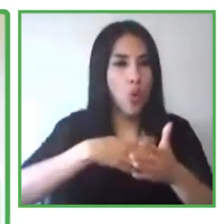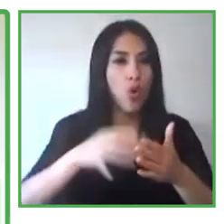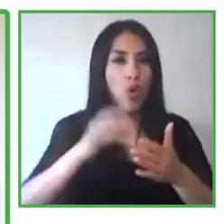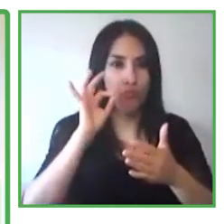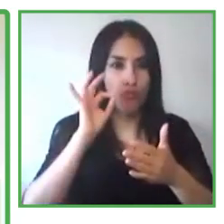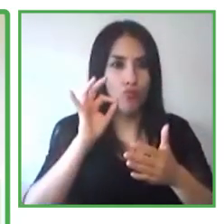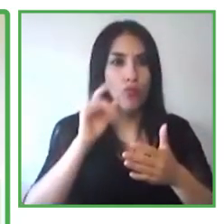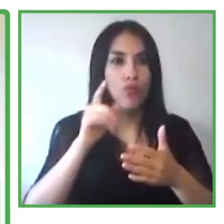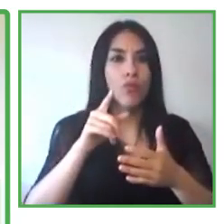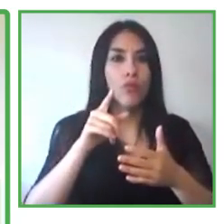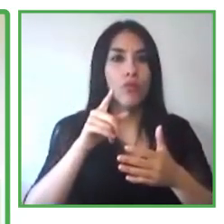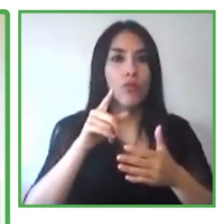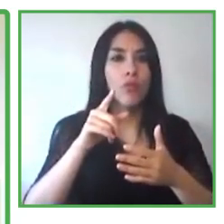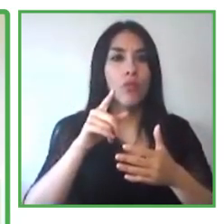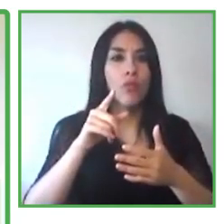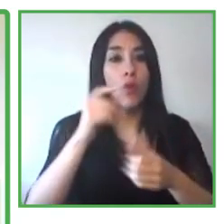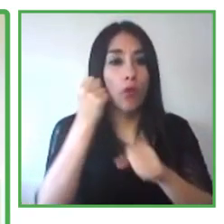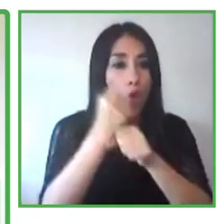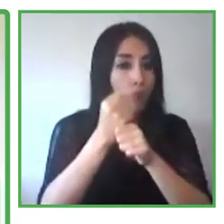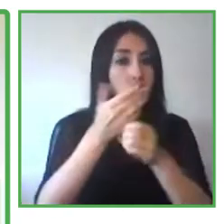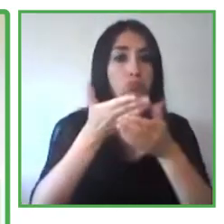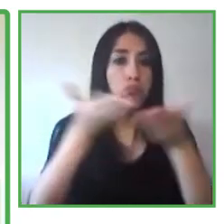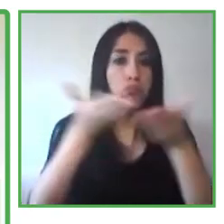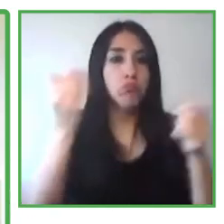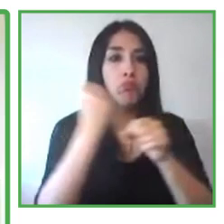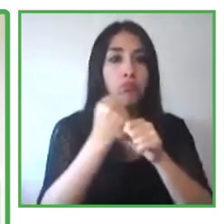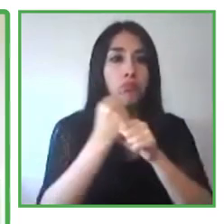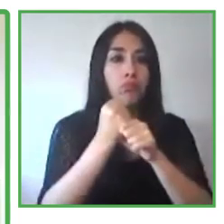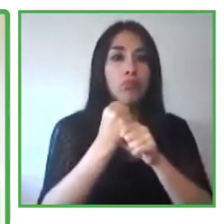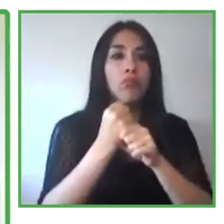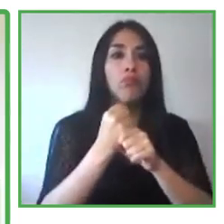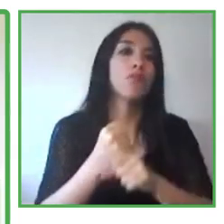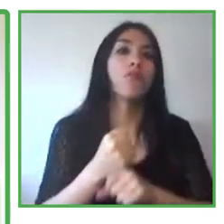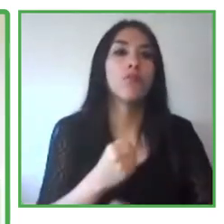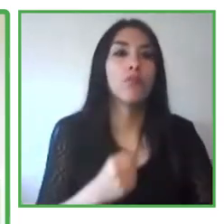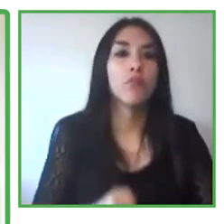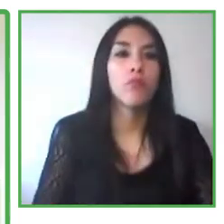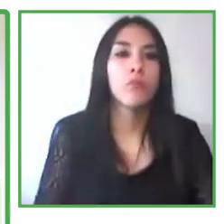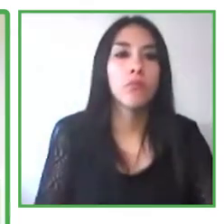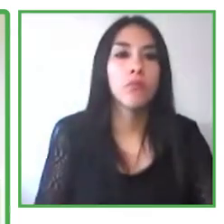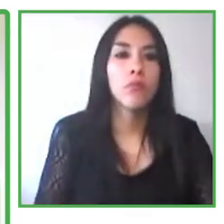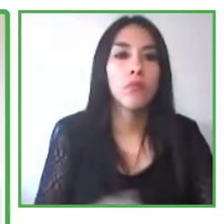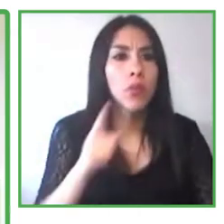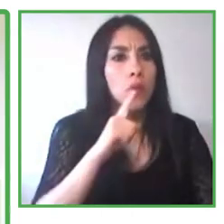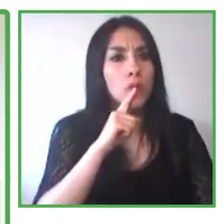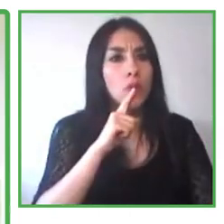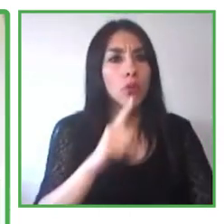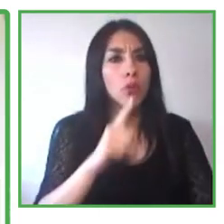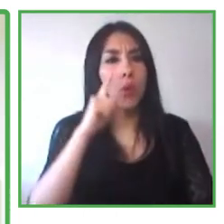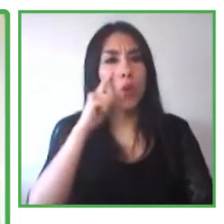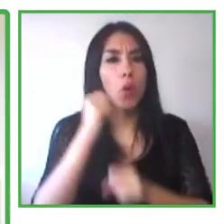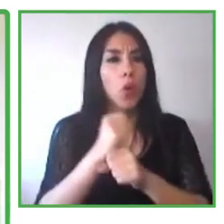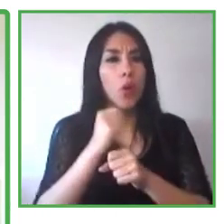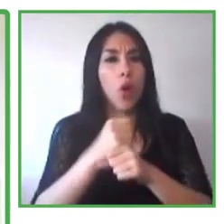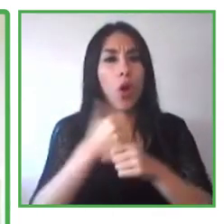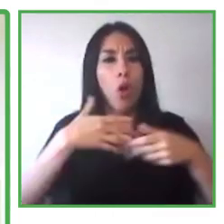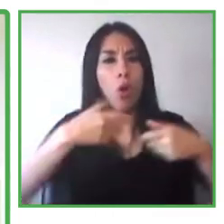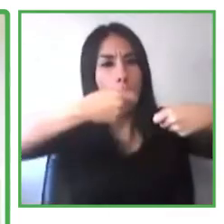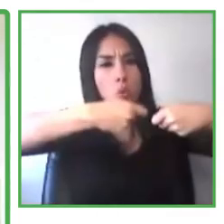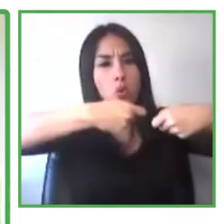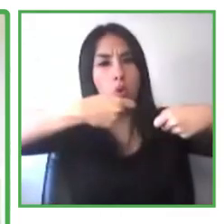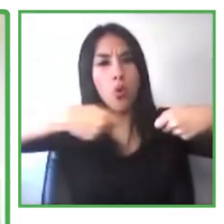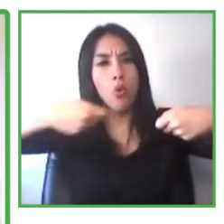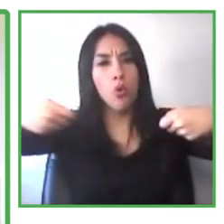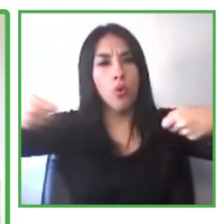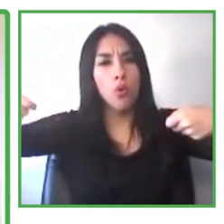to lip read during an entire meeting. And I'll never forget sitting with her in the hack tent. This is where we all get together during